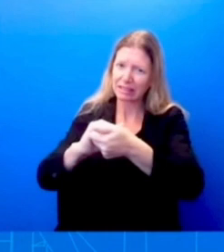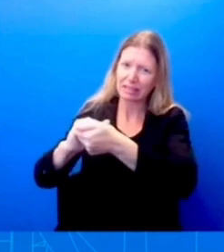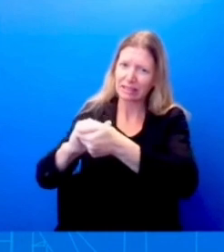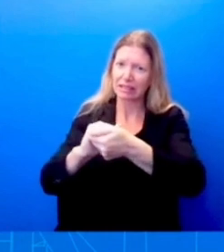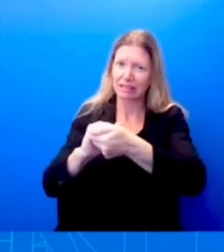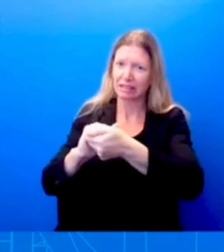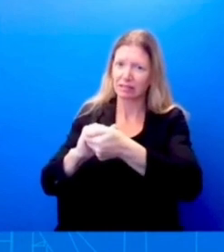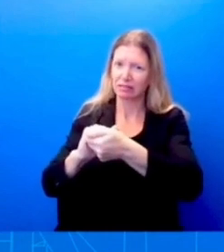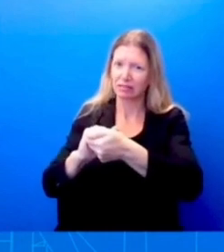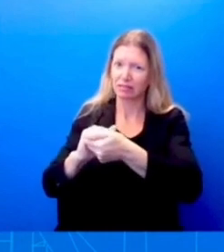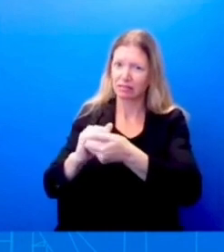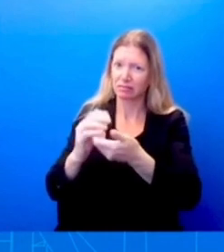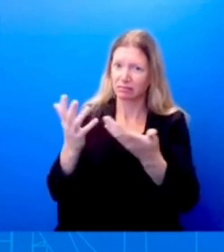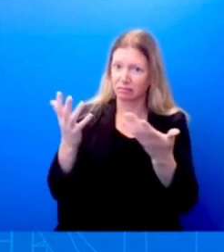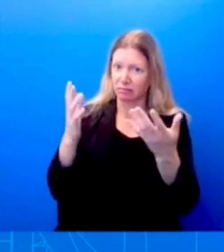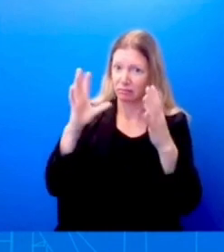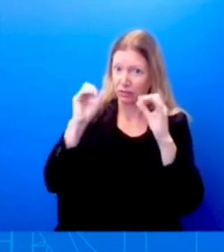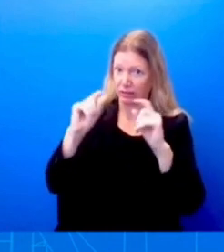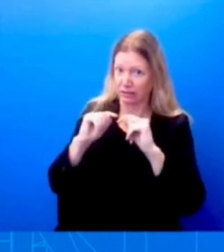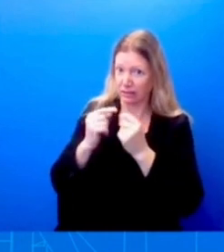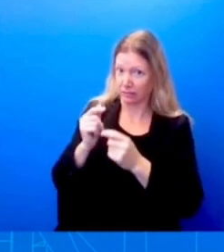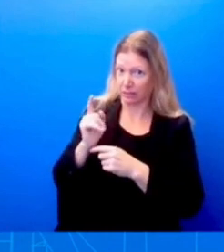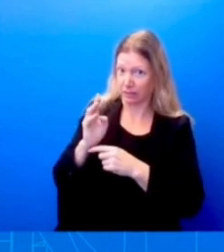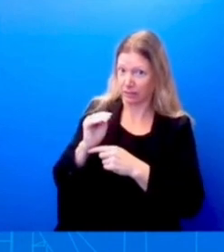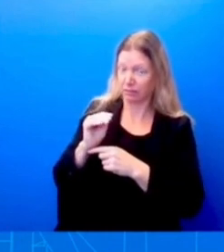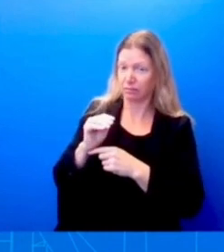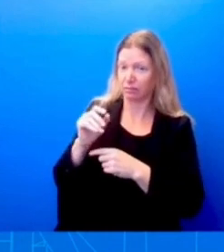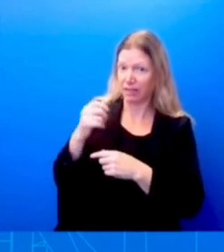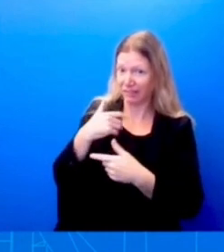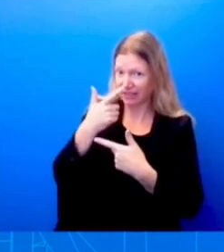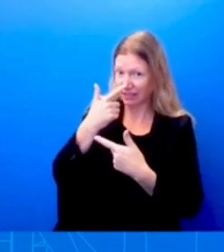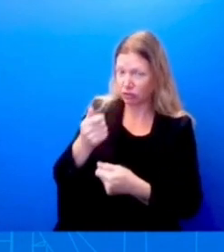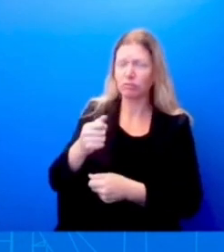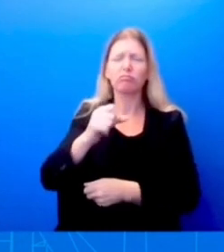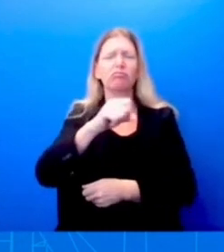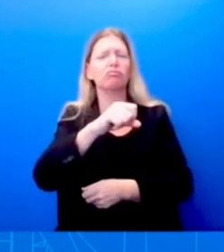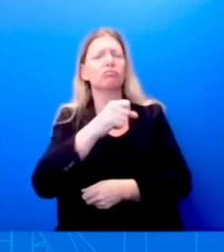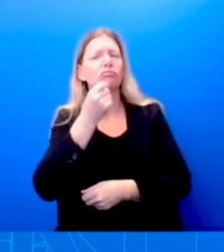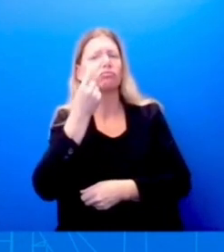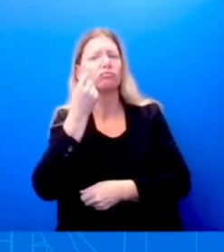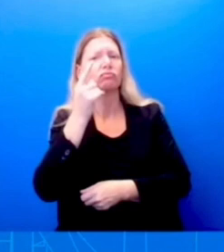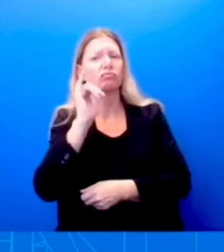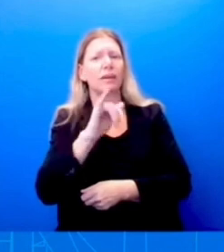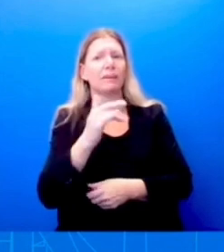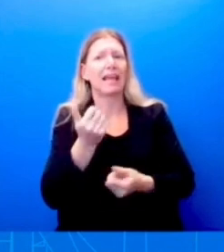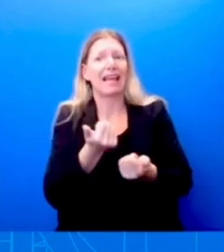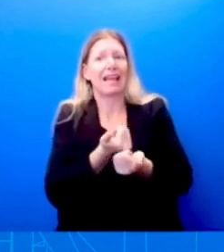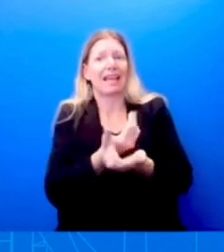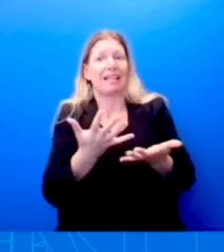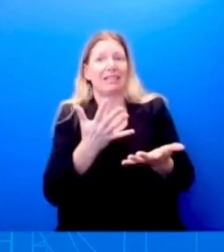this. No, I understand the question. On any conversation or meeting, I would have to refer you to the respective governments.